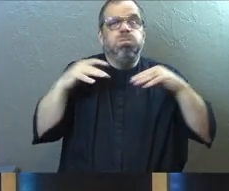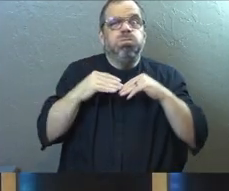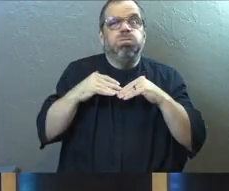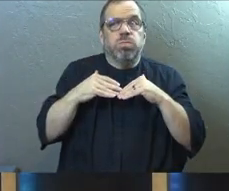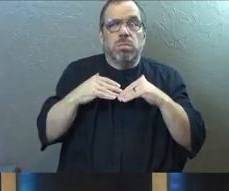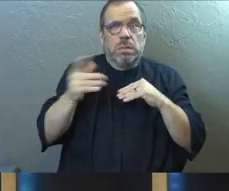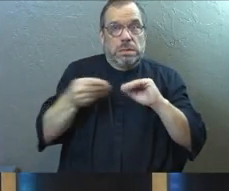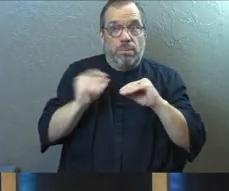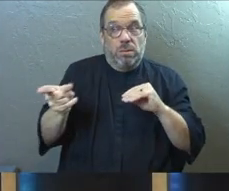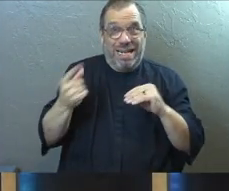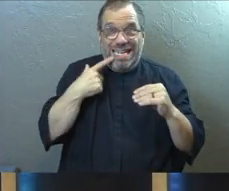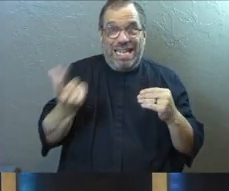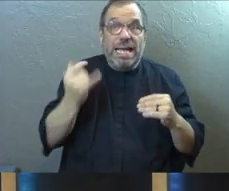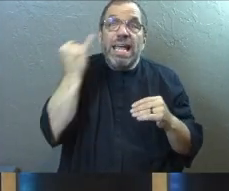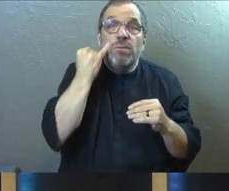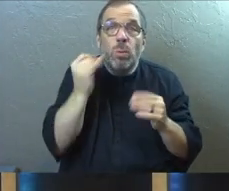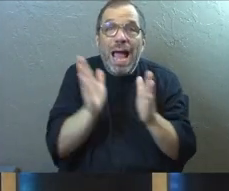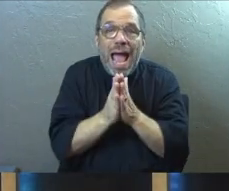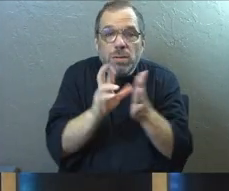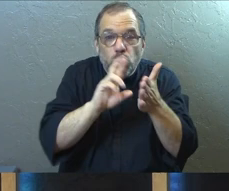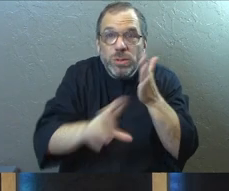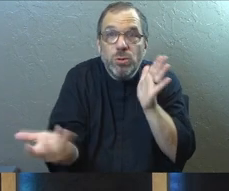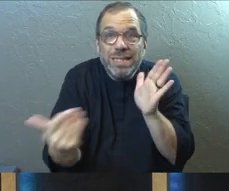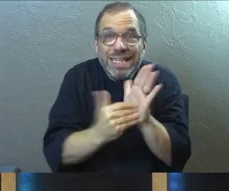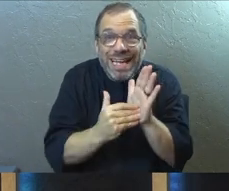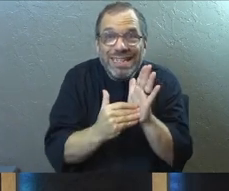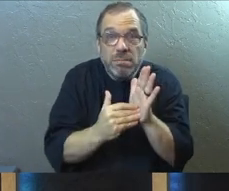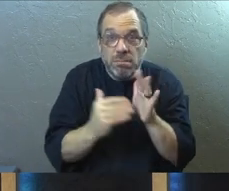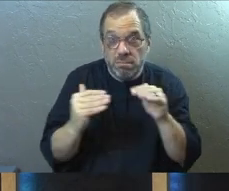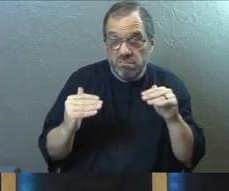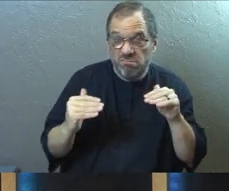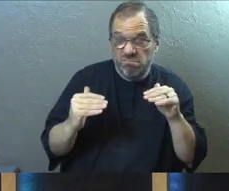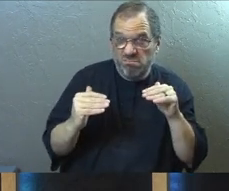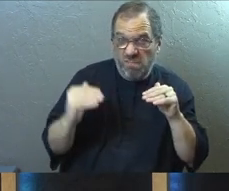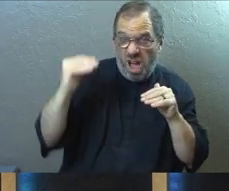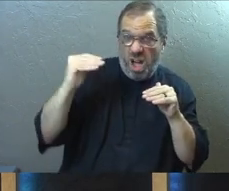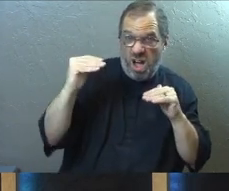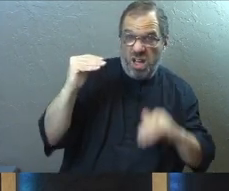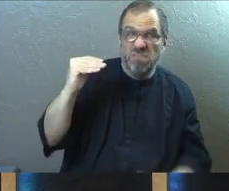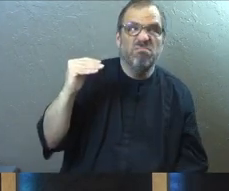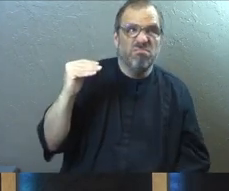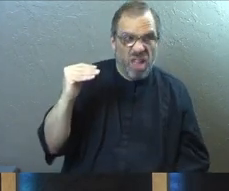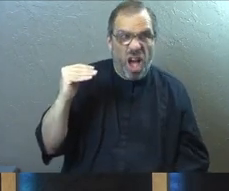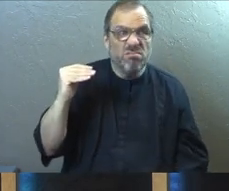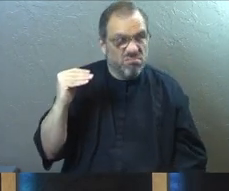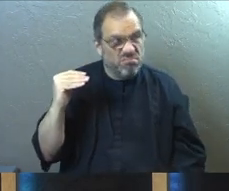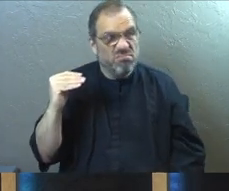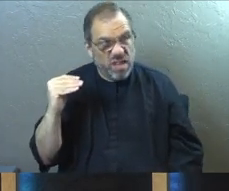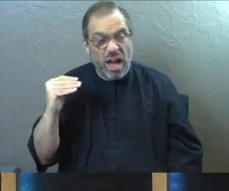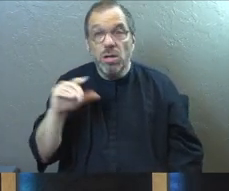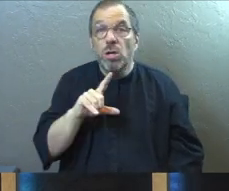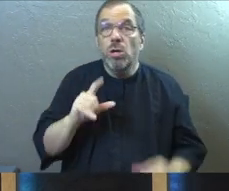What do you think those numbers would say right now? Higher? Probably a bit.